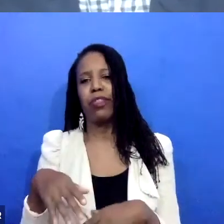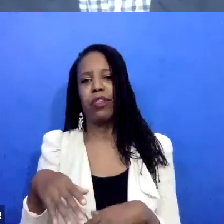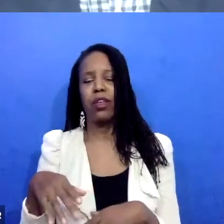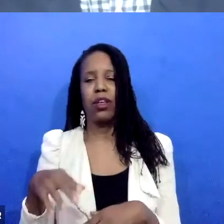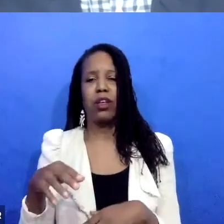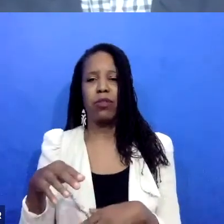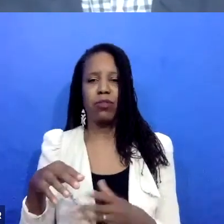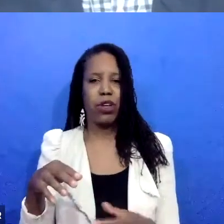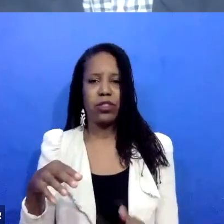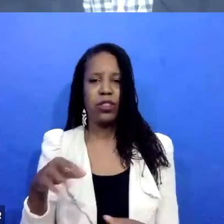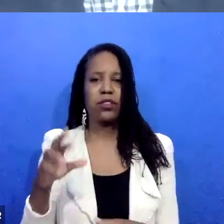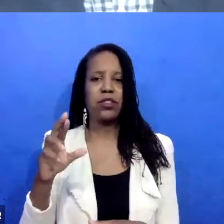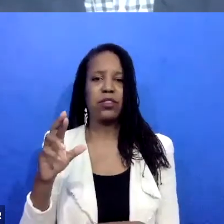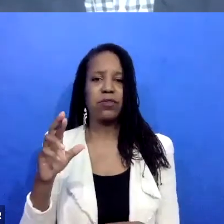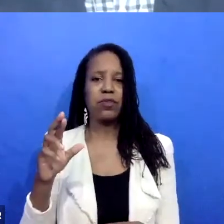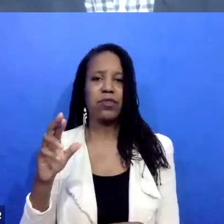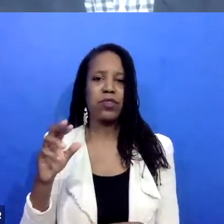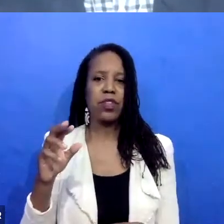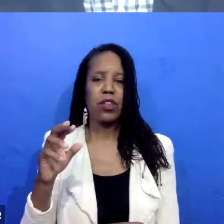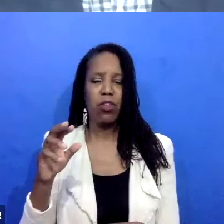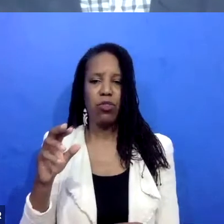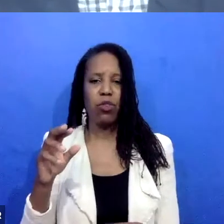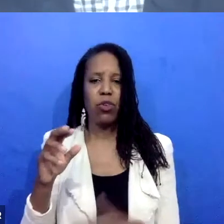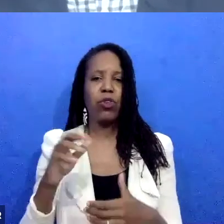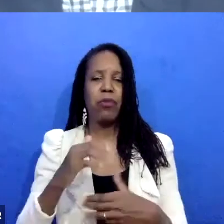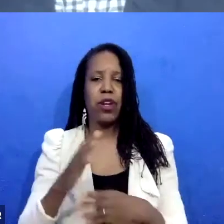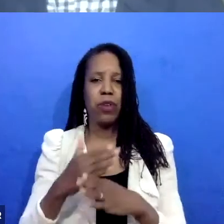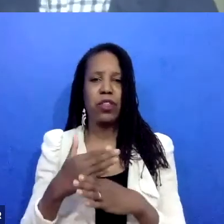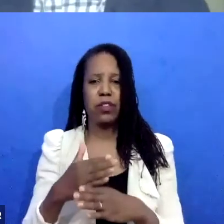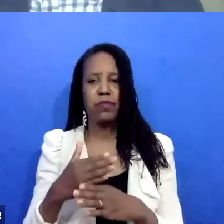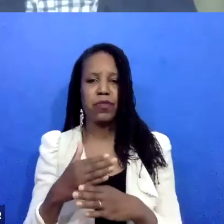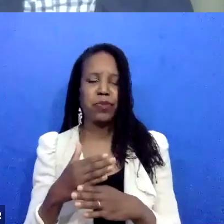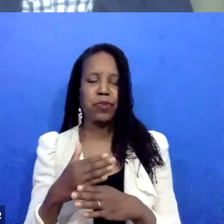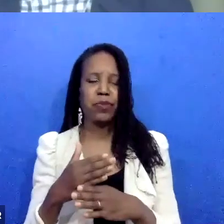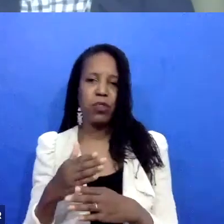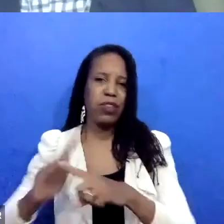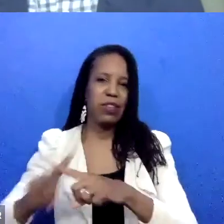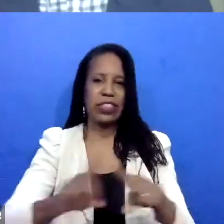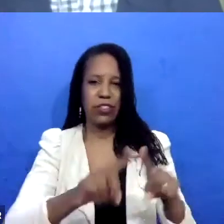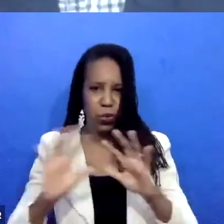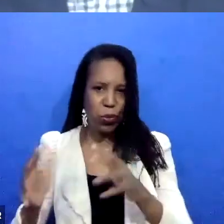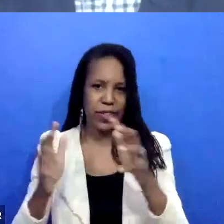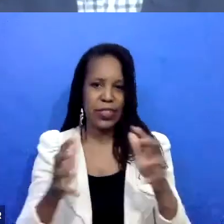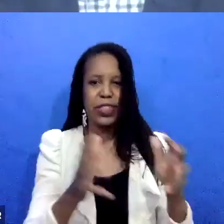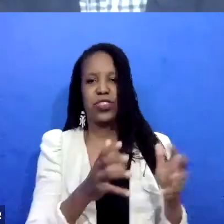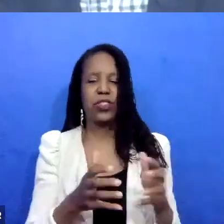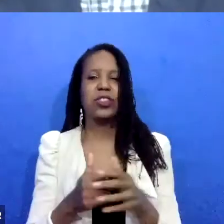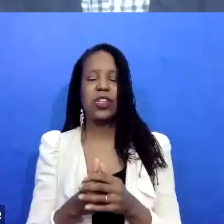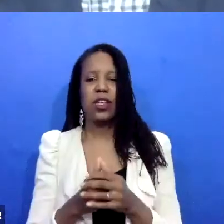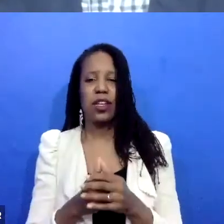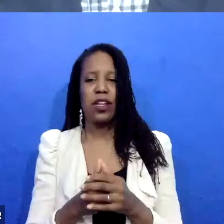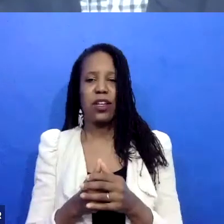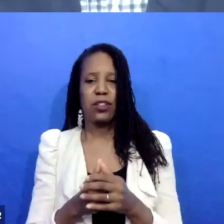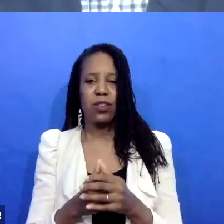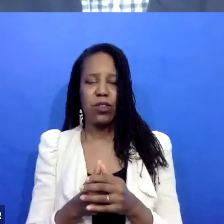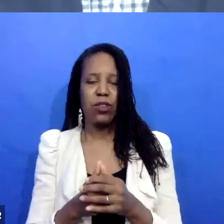the bathwater when you're finding that maybe the system isn't being as responsive to survivors as you might want it to be today, right?